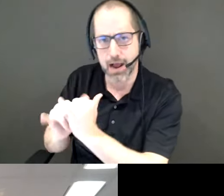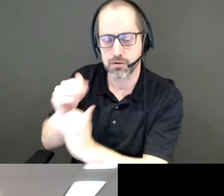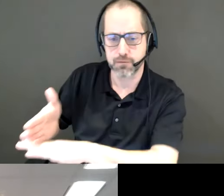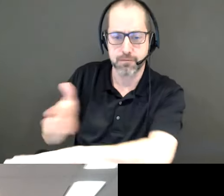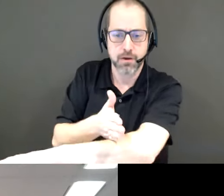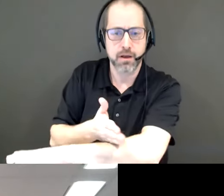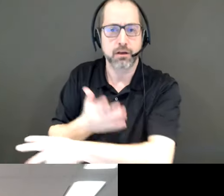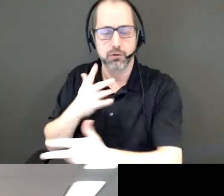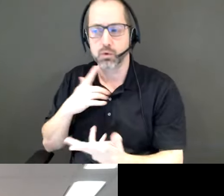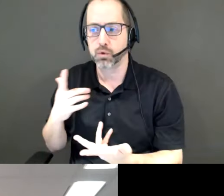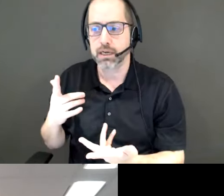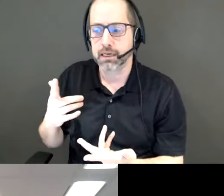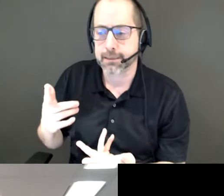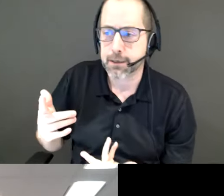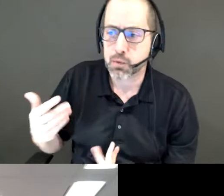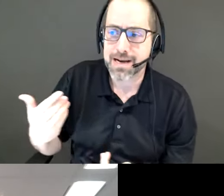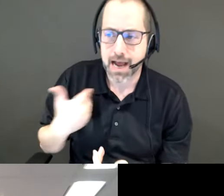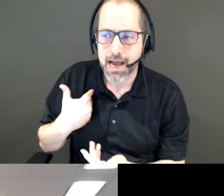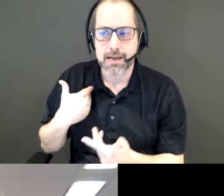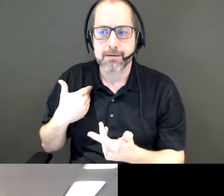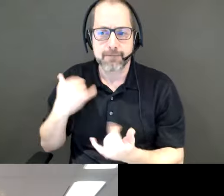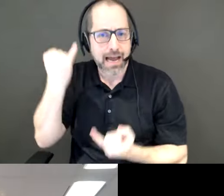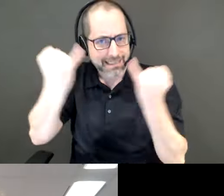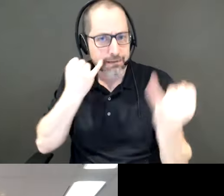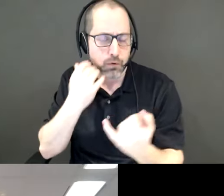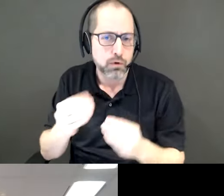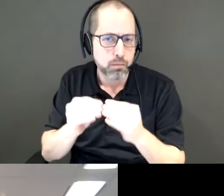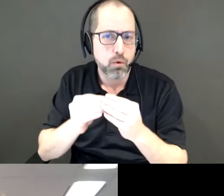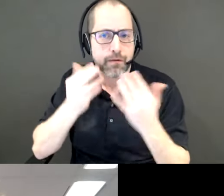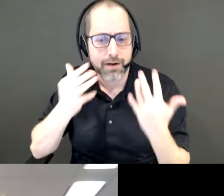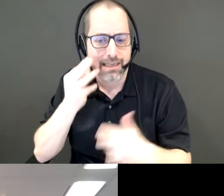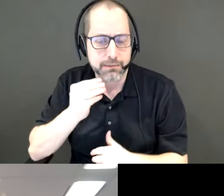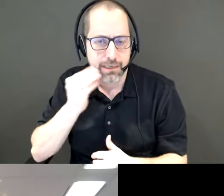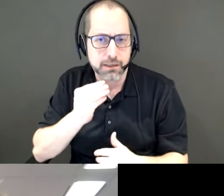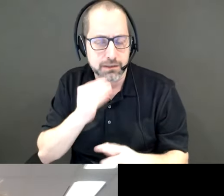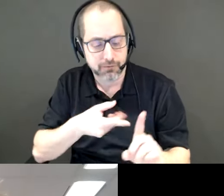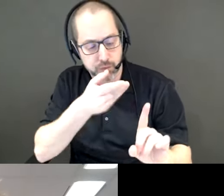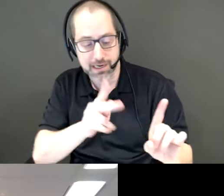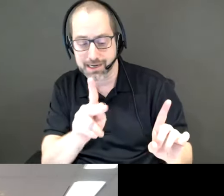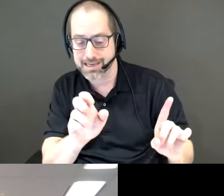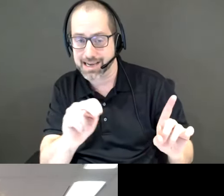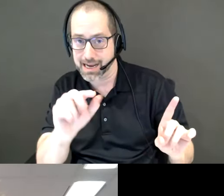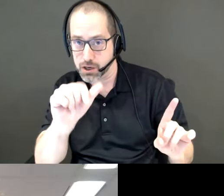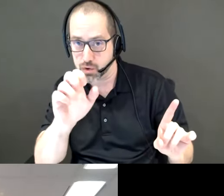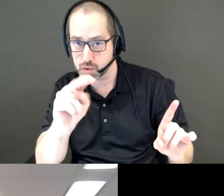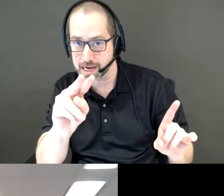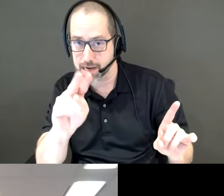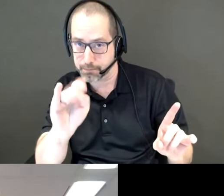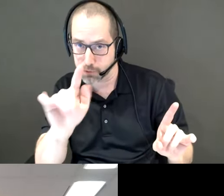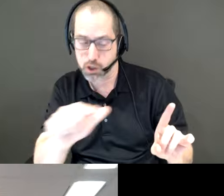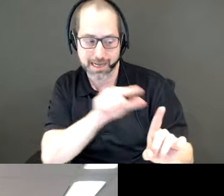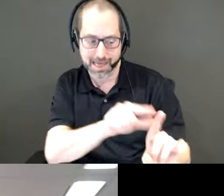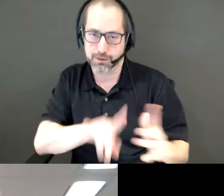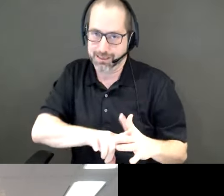friendlier experience. And so we had, I have to recognize Ken Greenberg in public work, who had done the original Waterfront Reconnect vision there